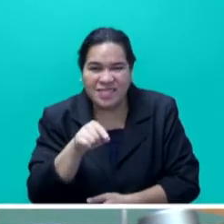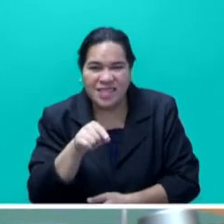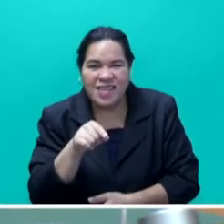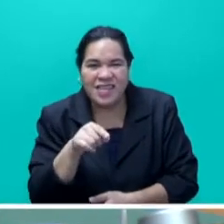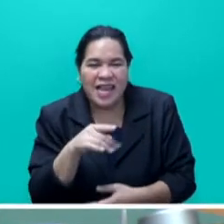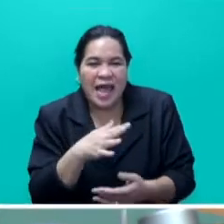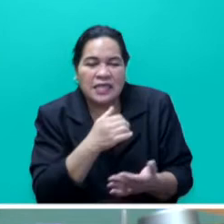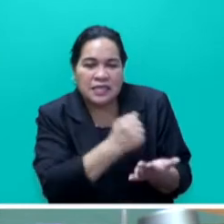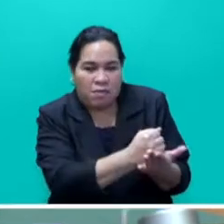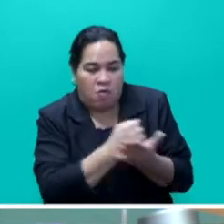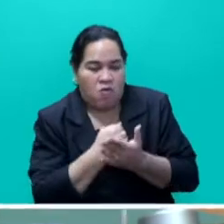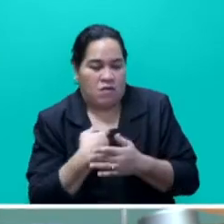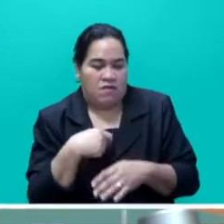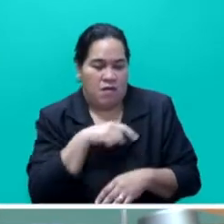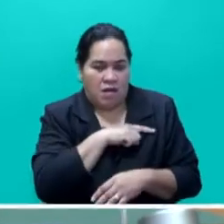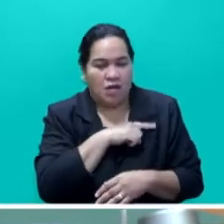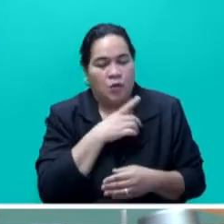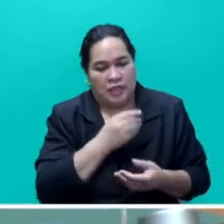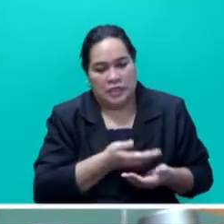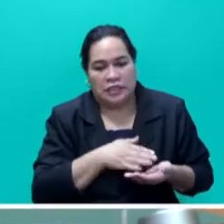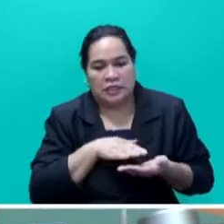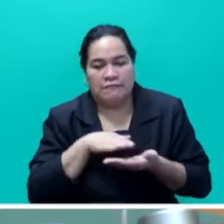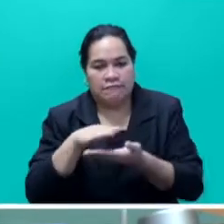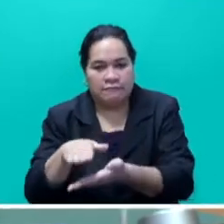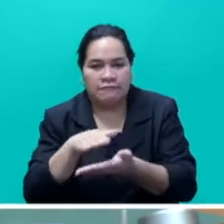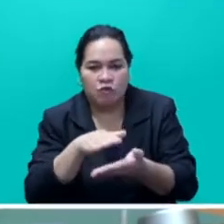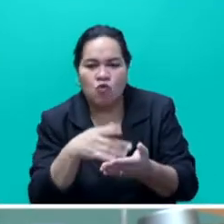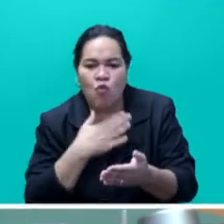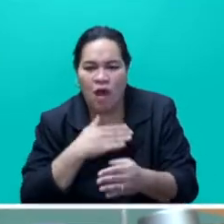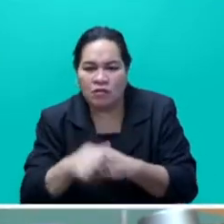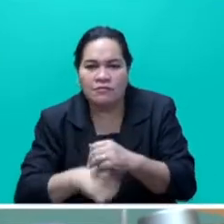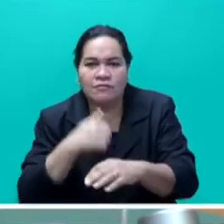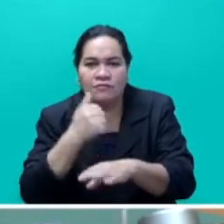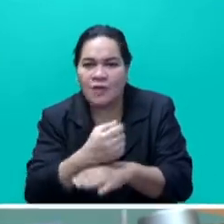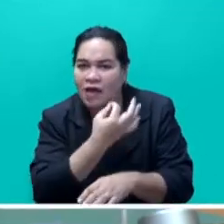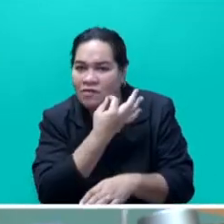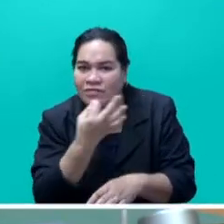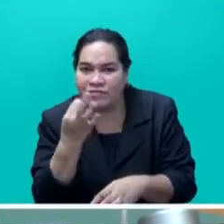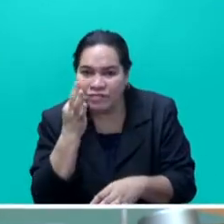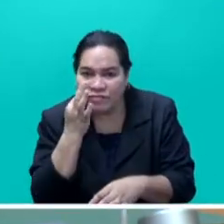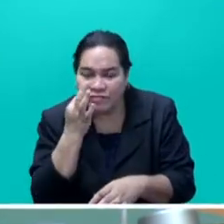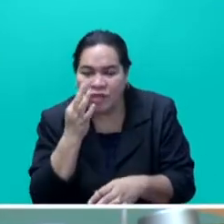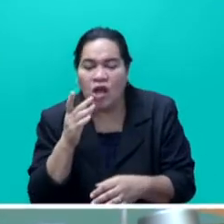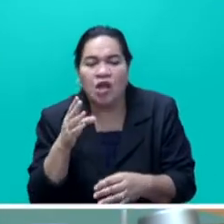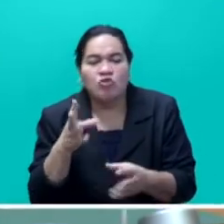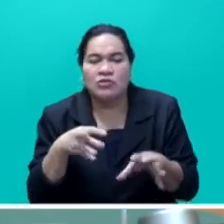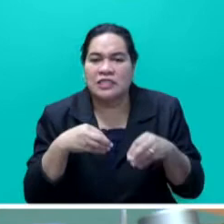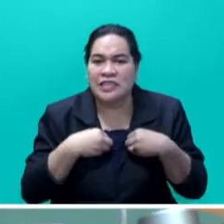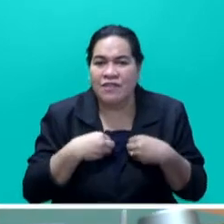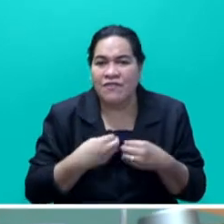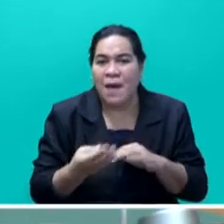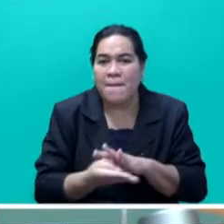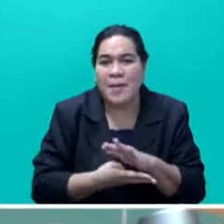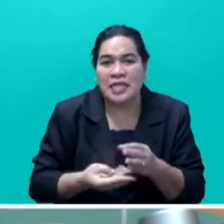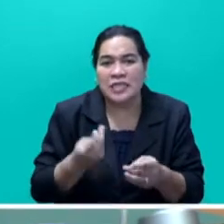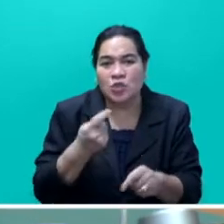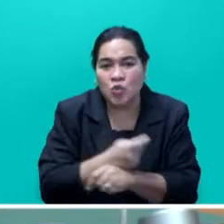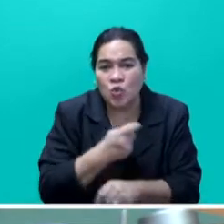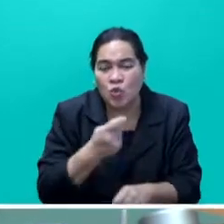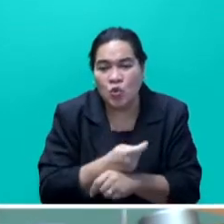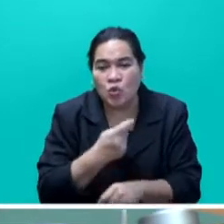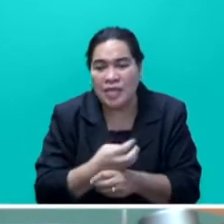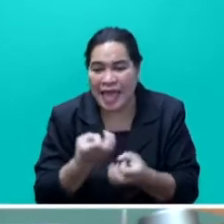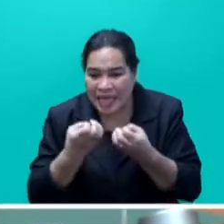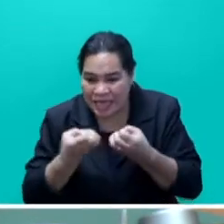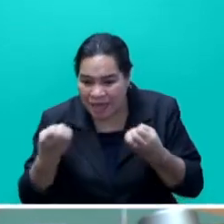in terms of establishing a small nursery or, you know, get basic tools, equipment for floriculture,